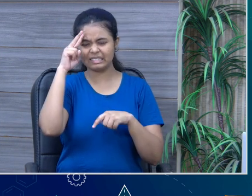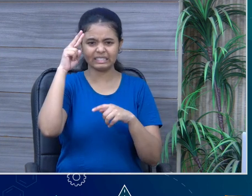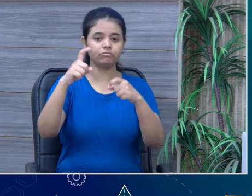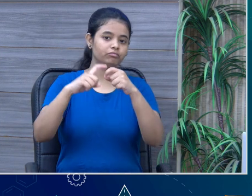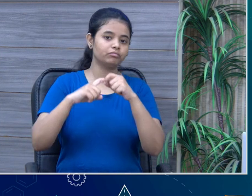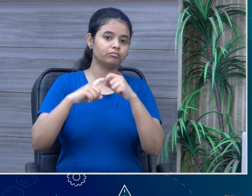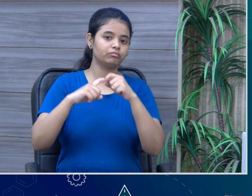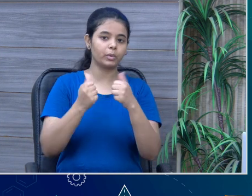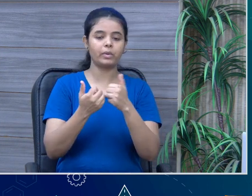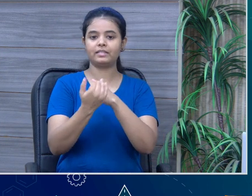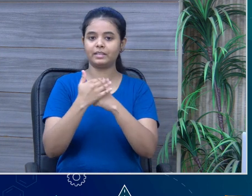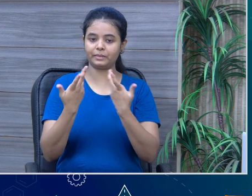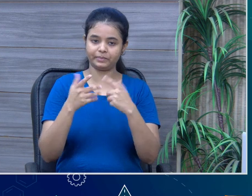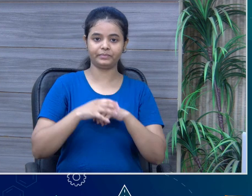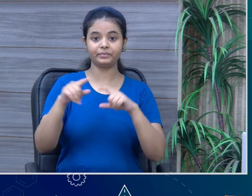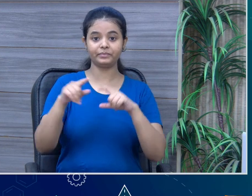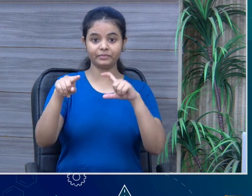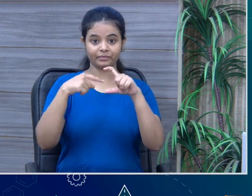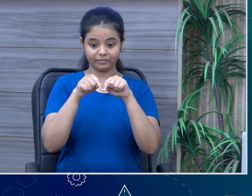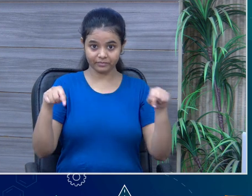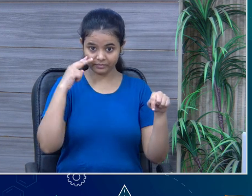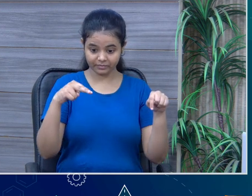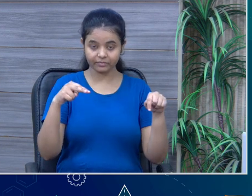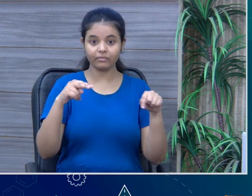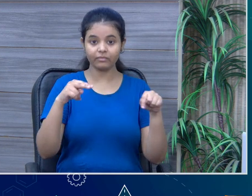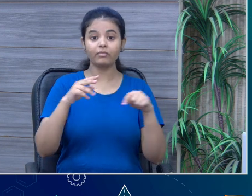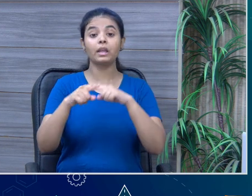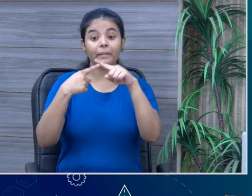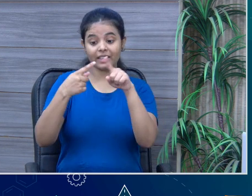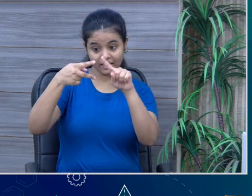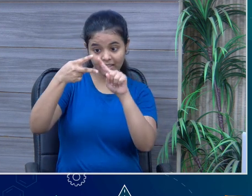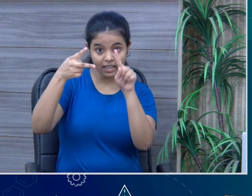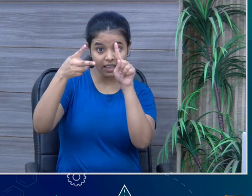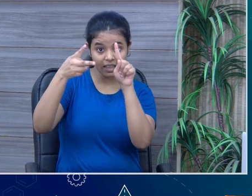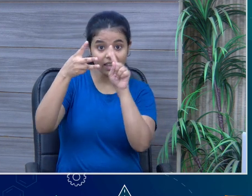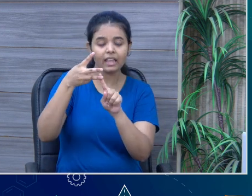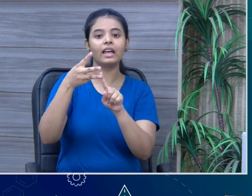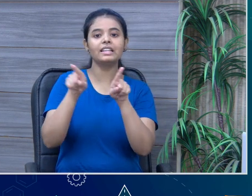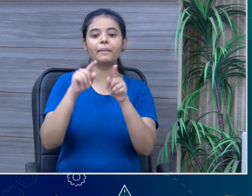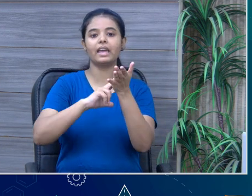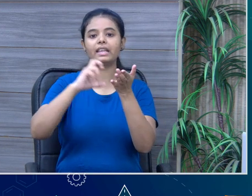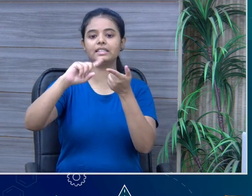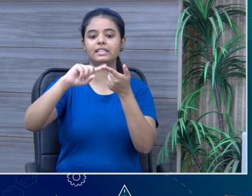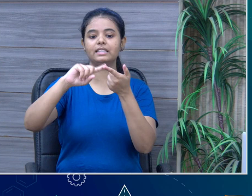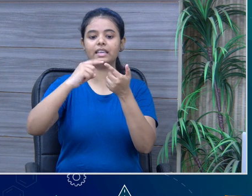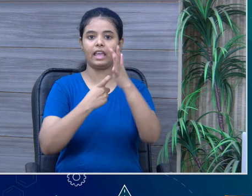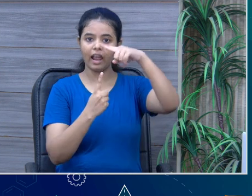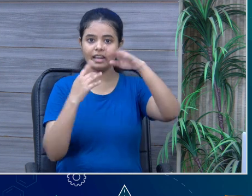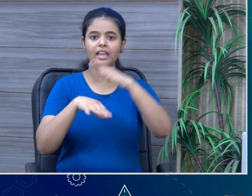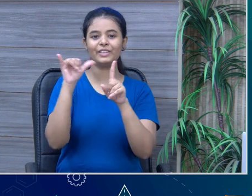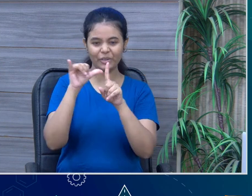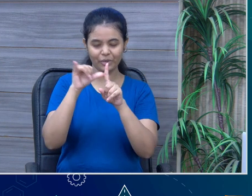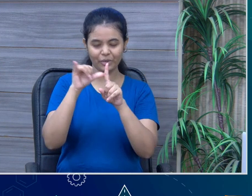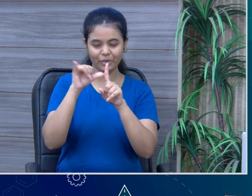.nic.in. And also, you are watching us right now on our YouTube channel that is